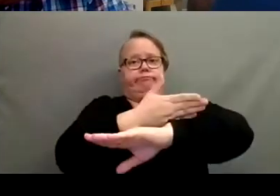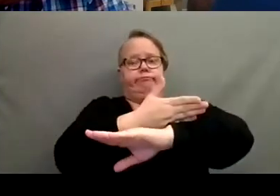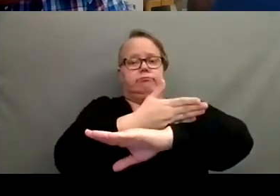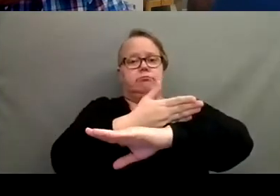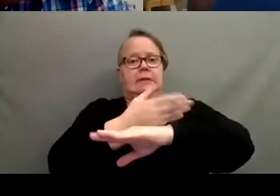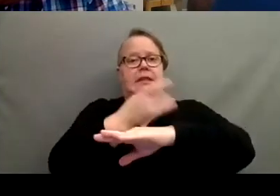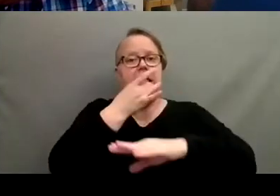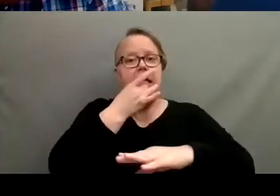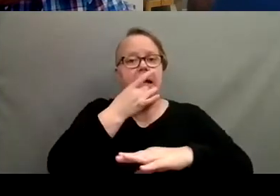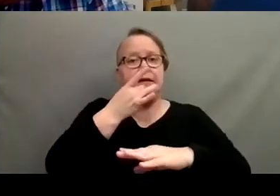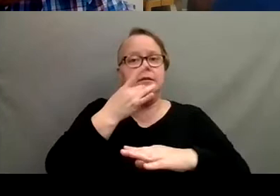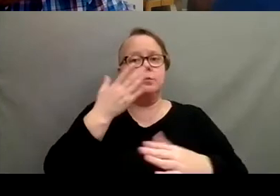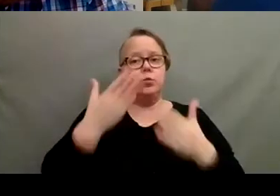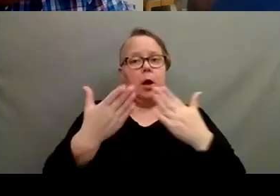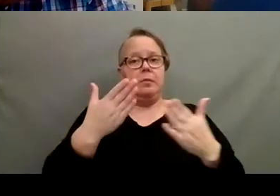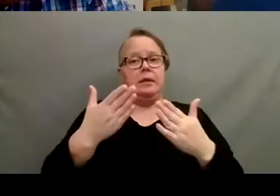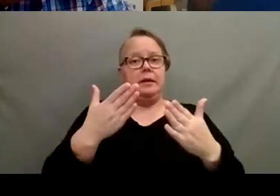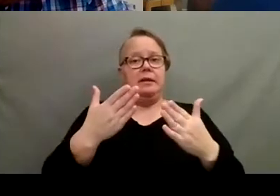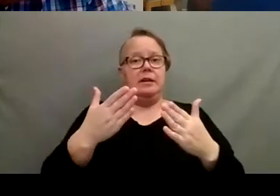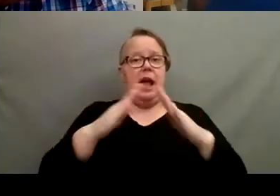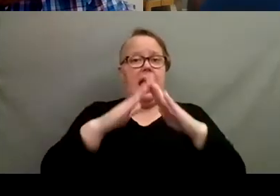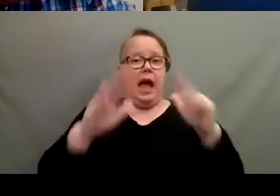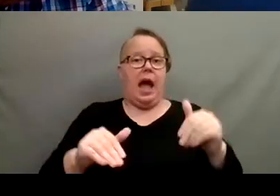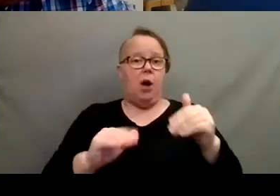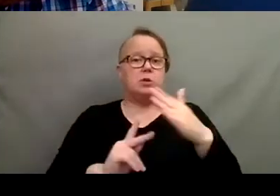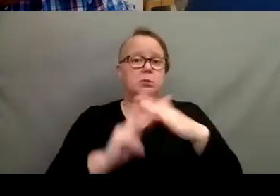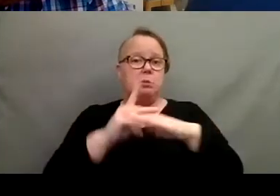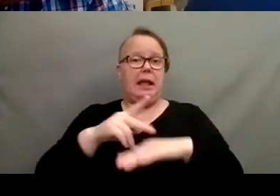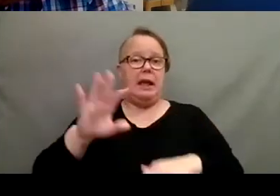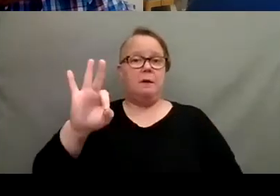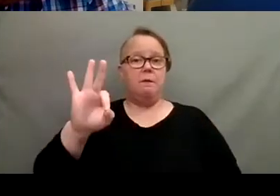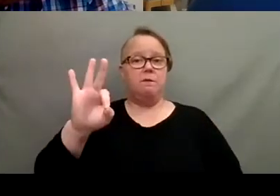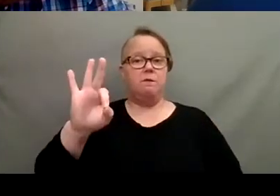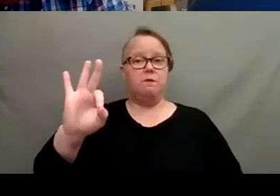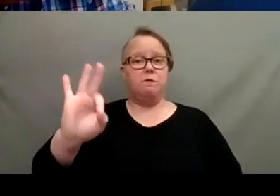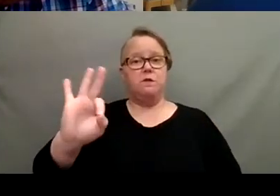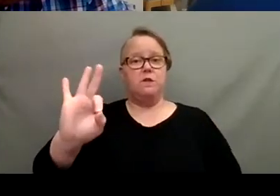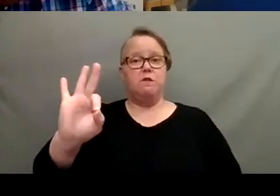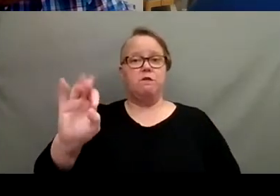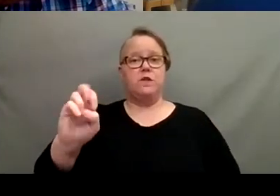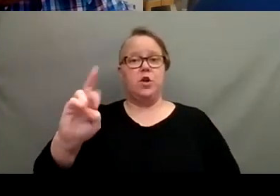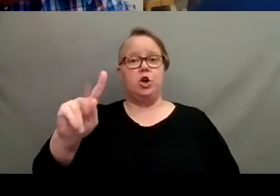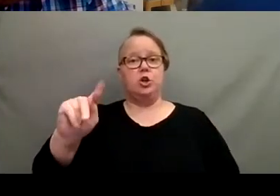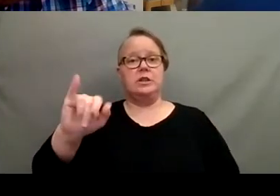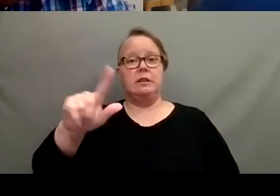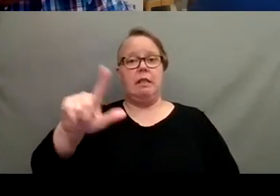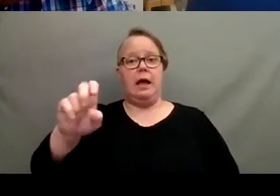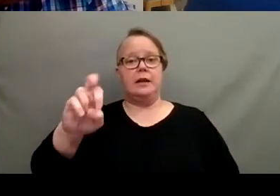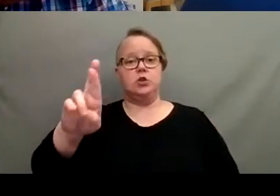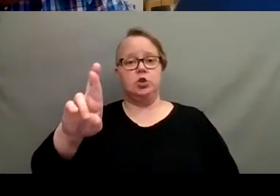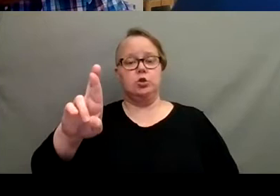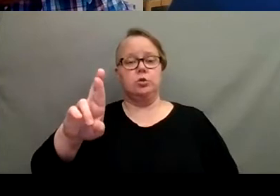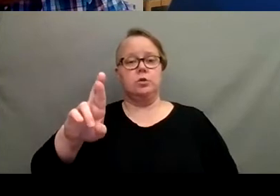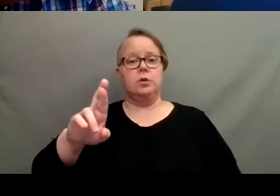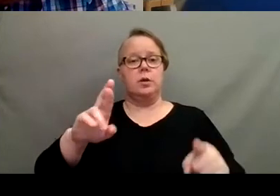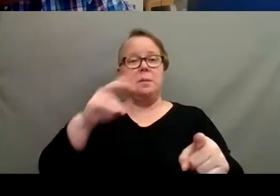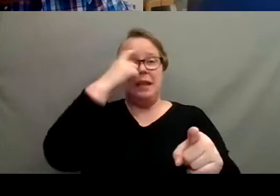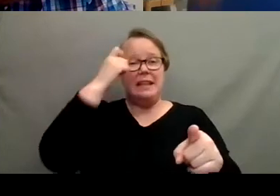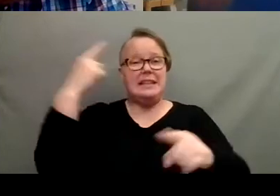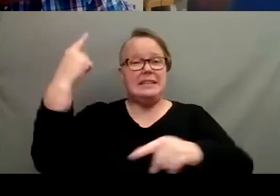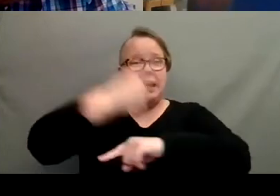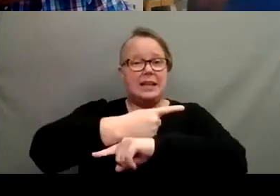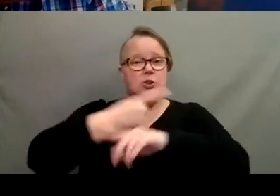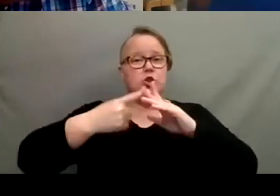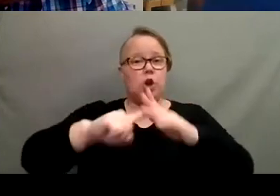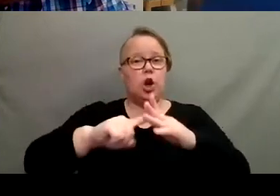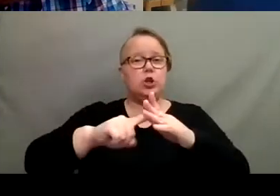dose of house plant fertilizer. Yeah. Yeah. Yeah. Cause if you think about it, as the, the days are starting to get a little bit longer, the